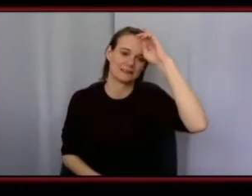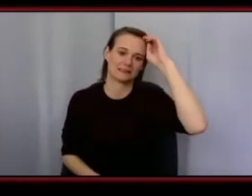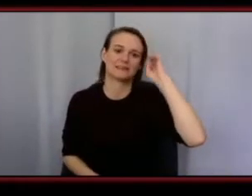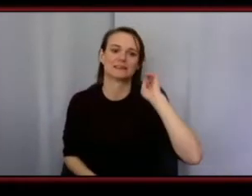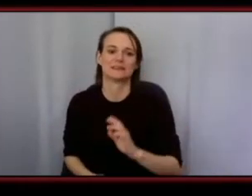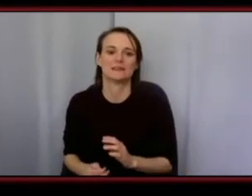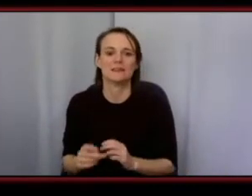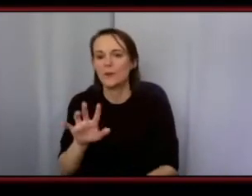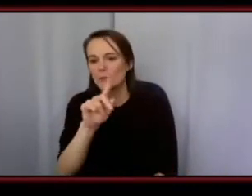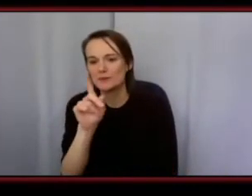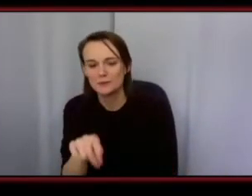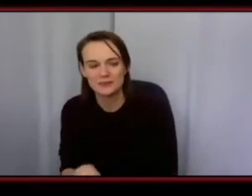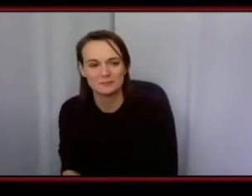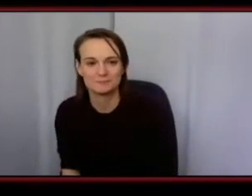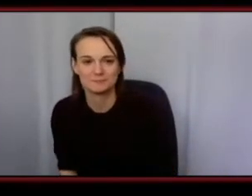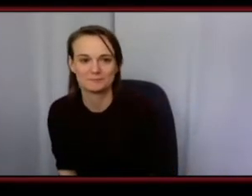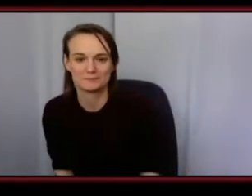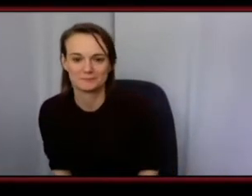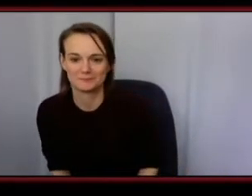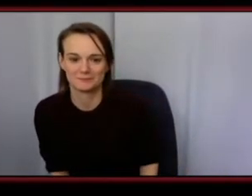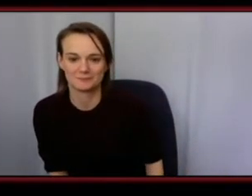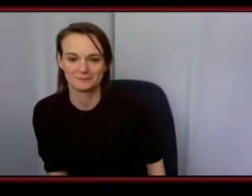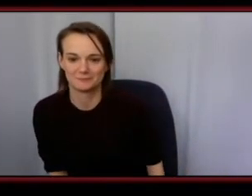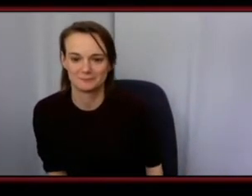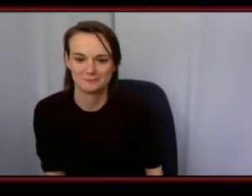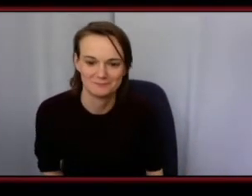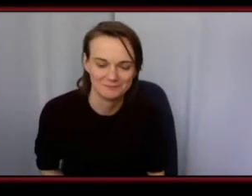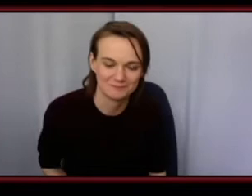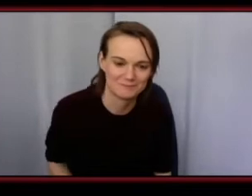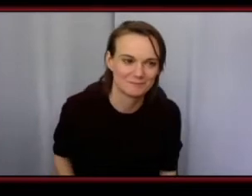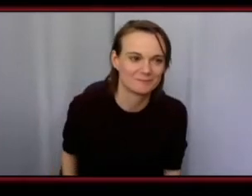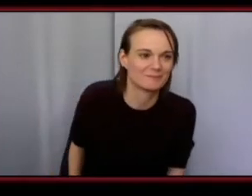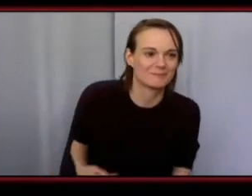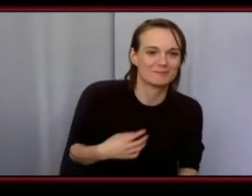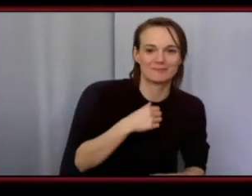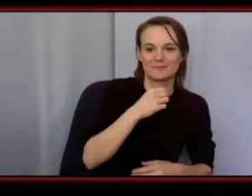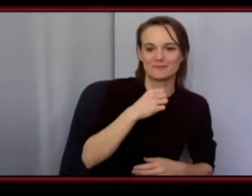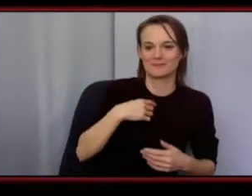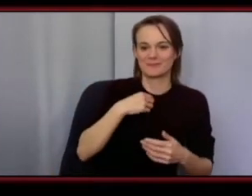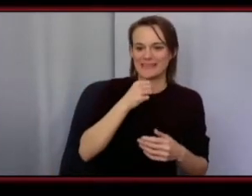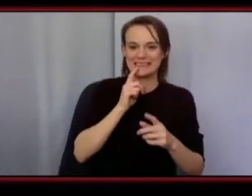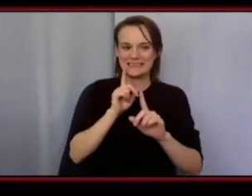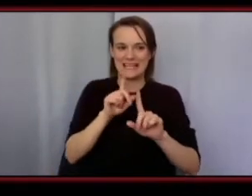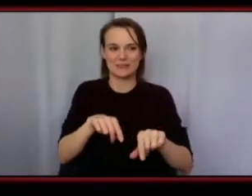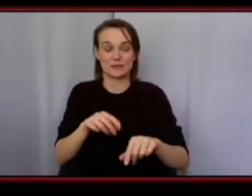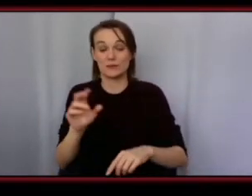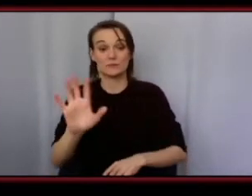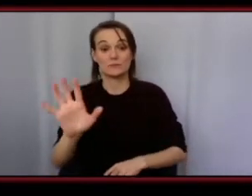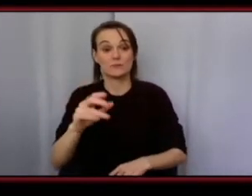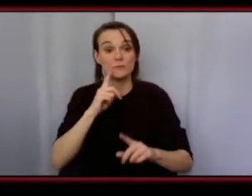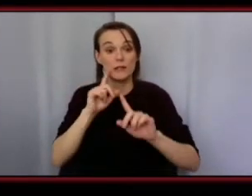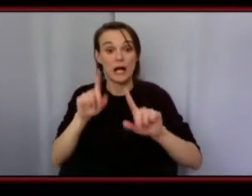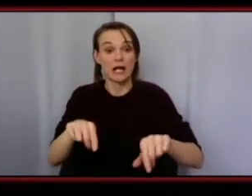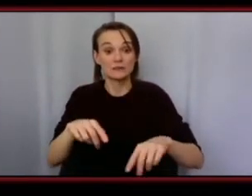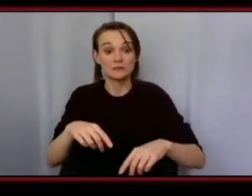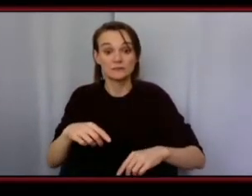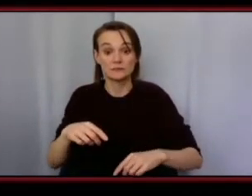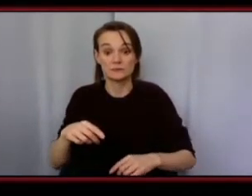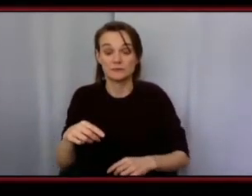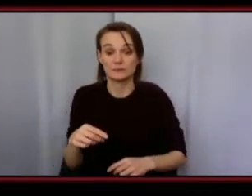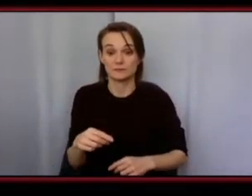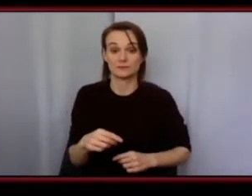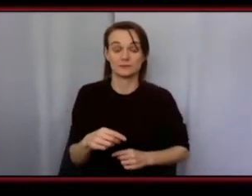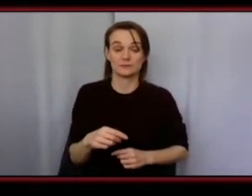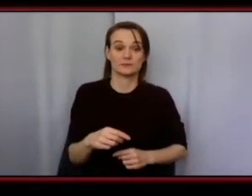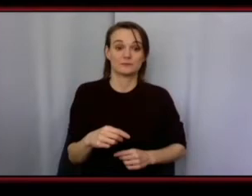um what was it what was the question again i want to fully hopefully like fully answer it i think you answered it perfectly man and i